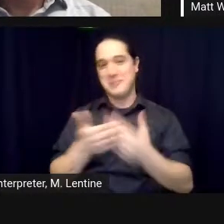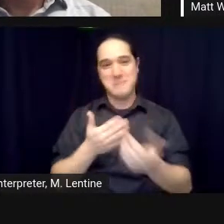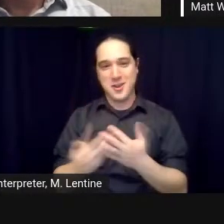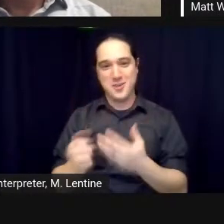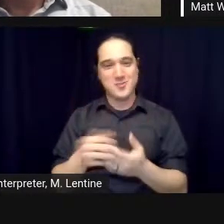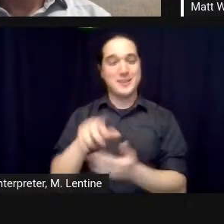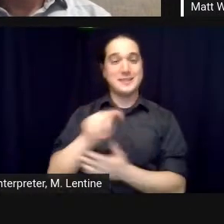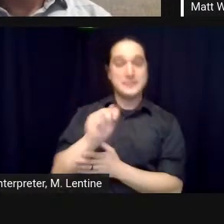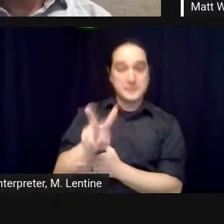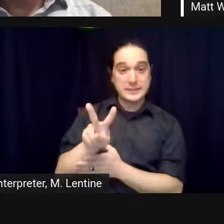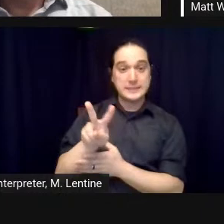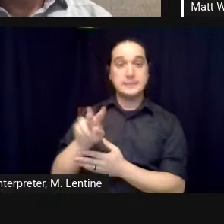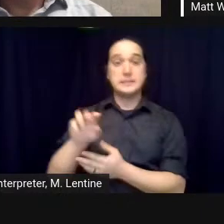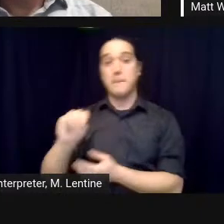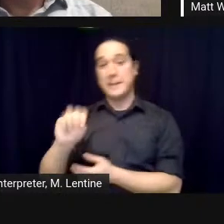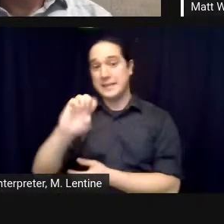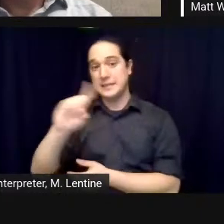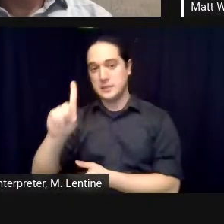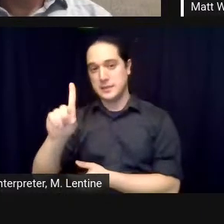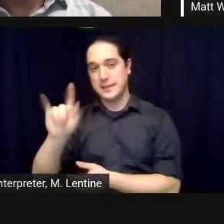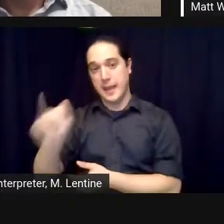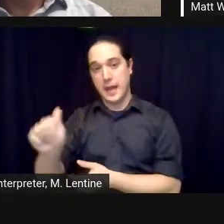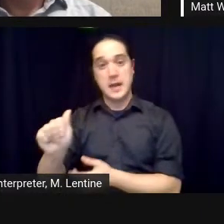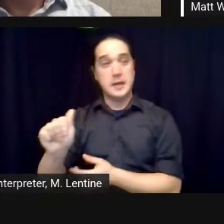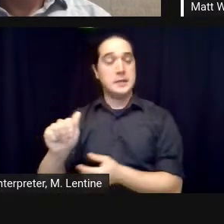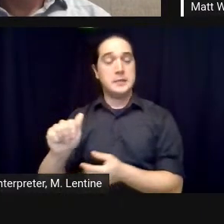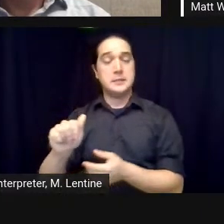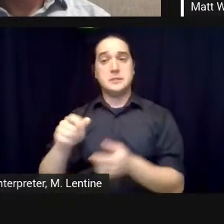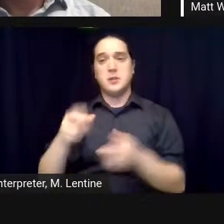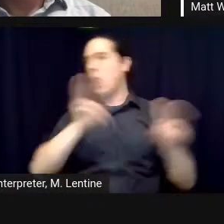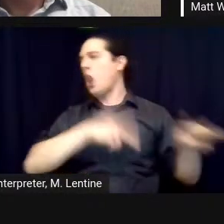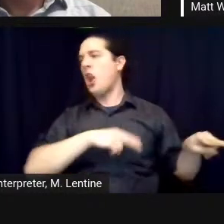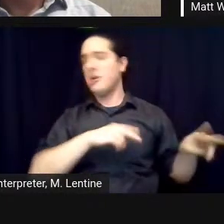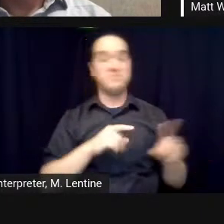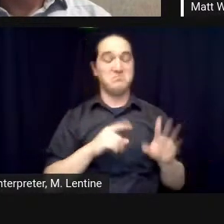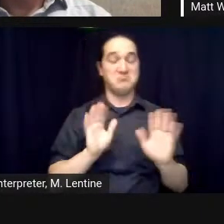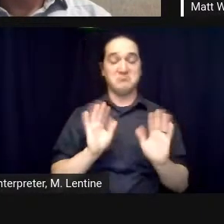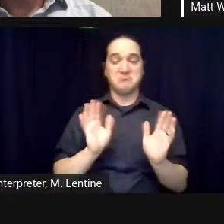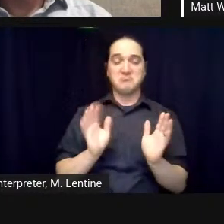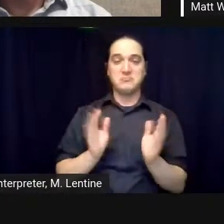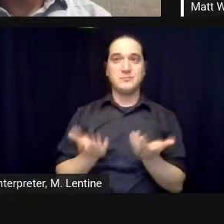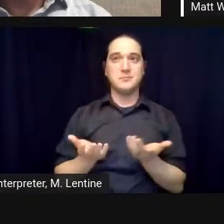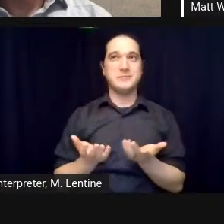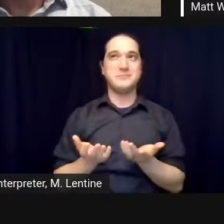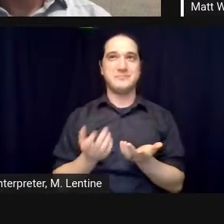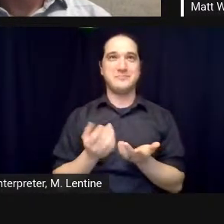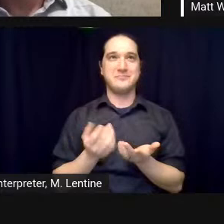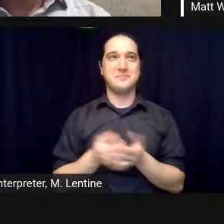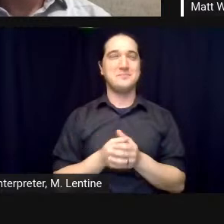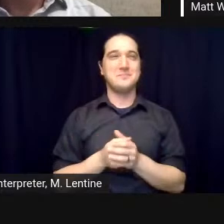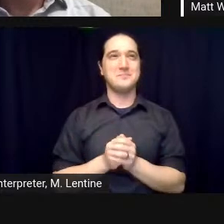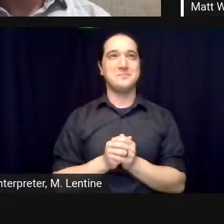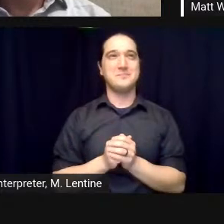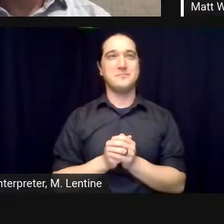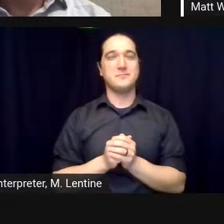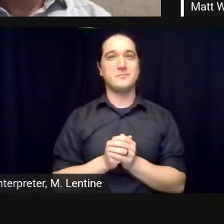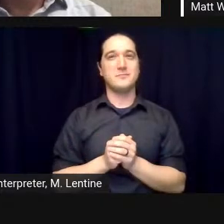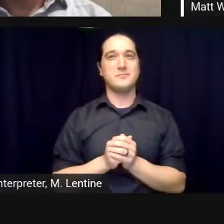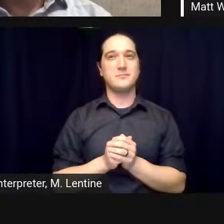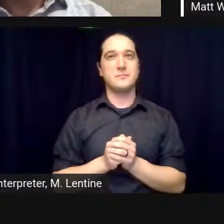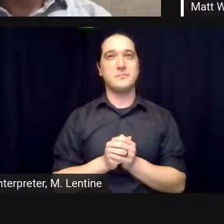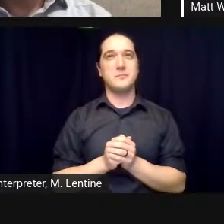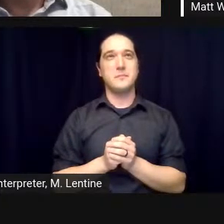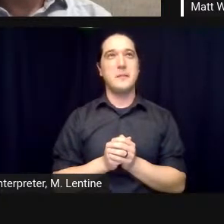project now everyone would totally get and it wouldn't seem radical that learning to build a